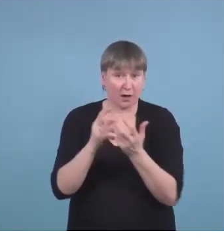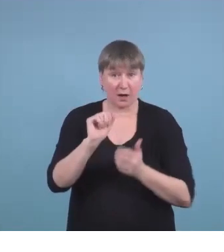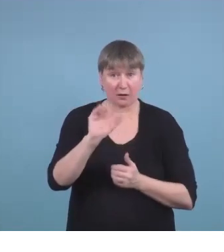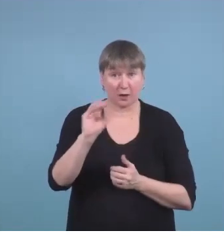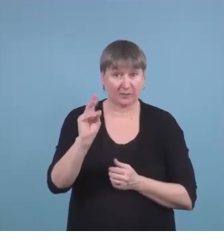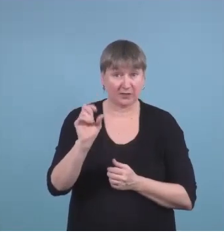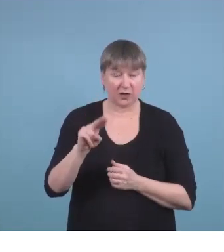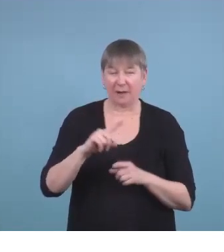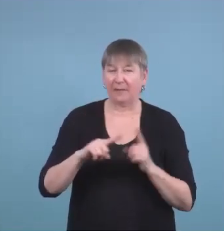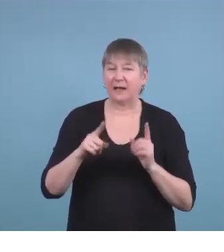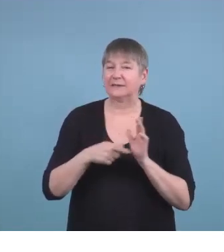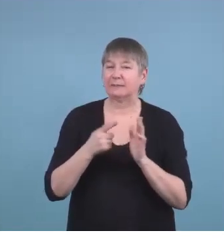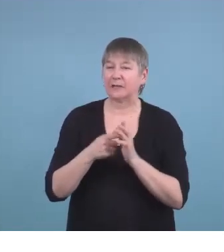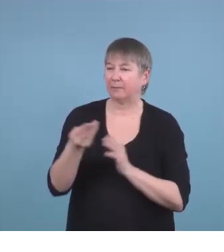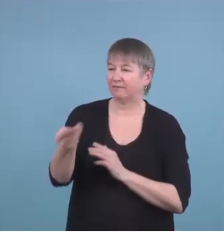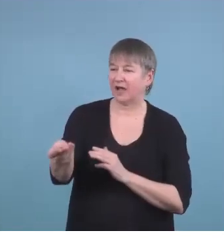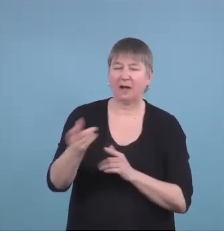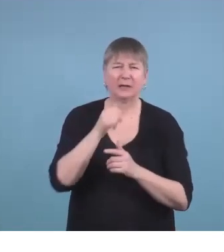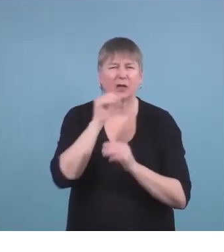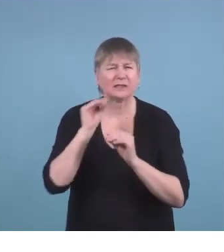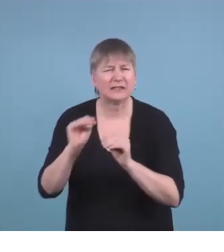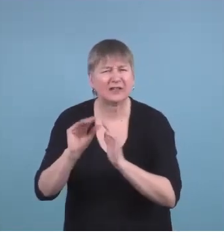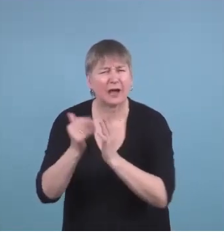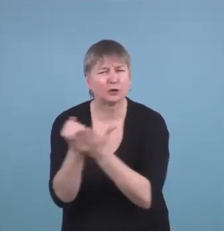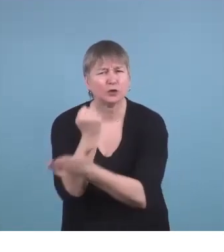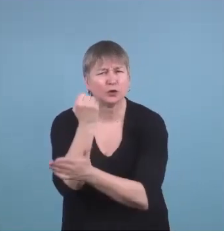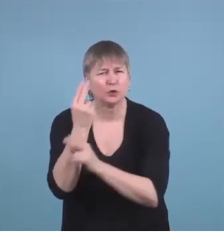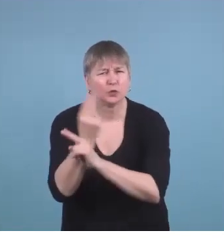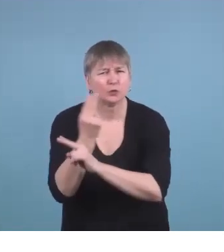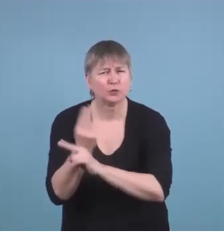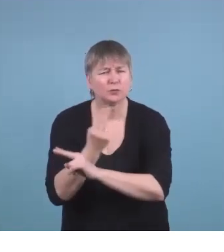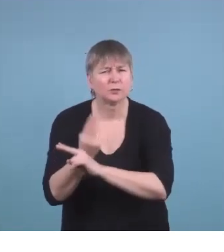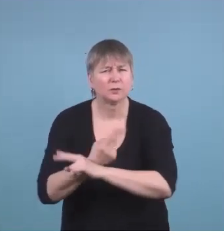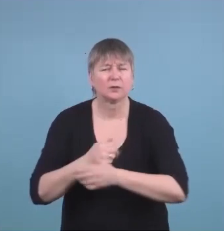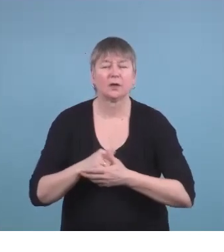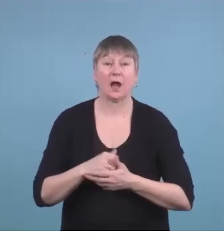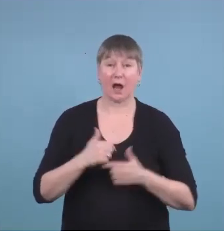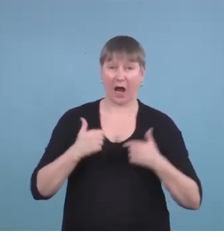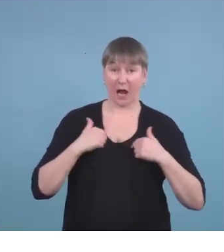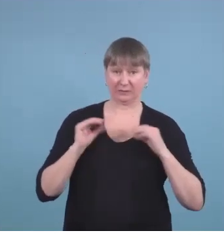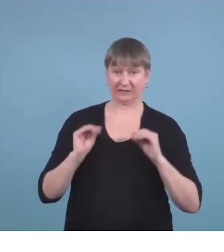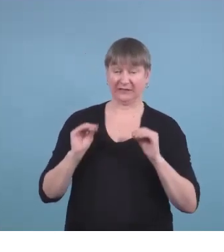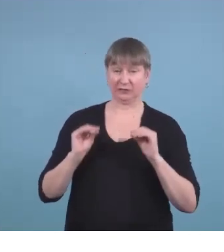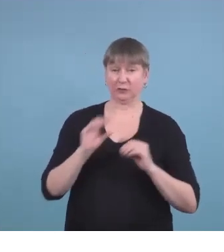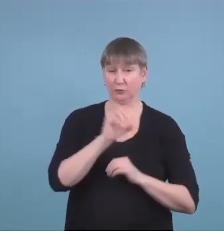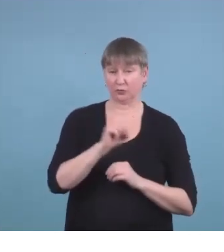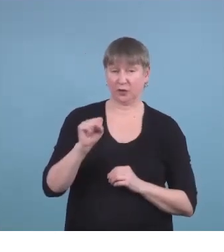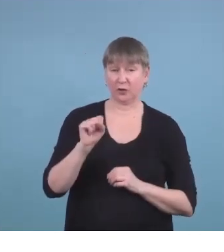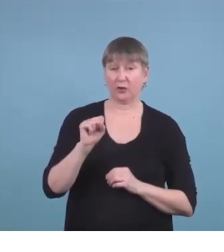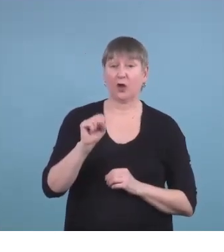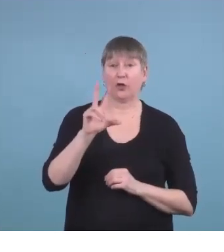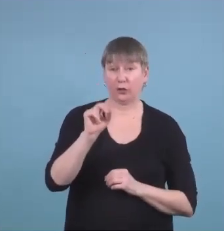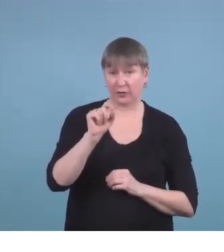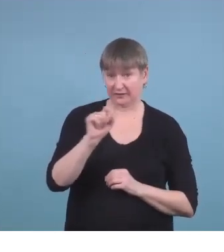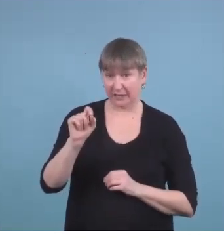teach them how to use them. So when I taught social studies 30-2 to a group of our